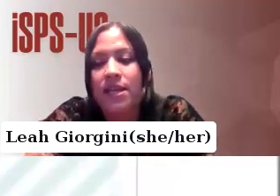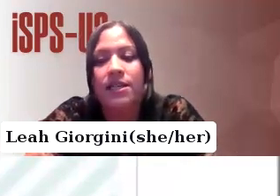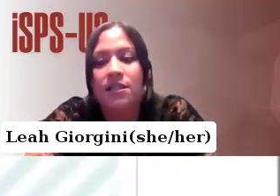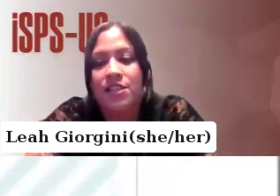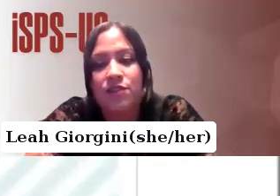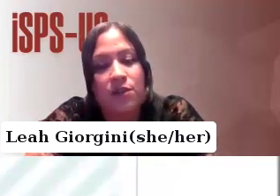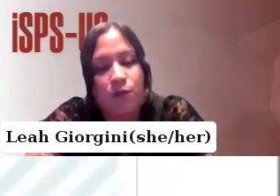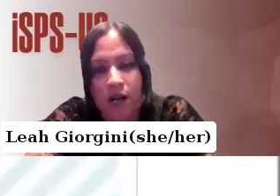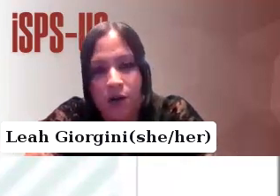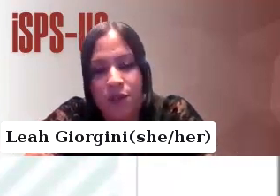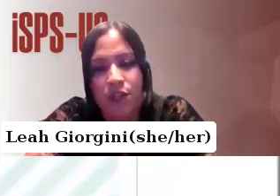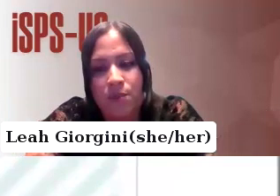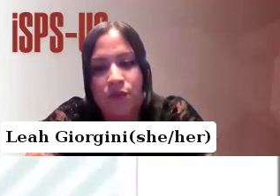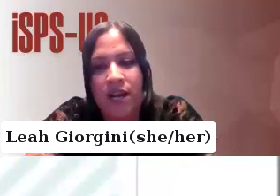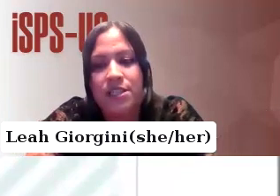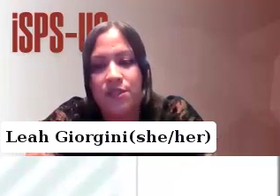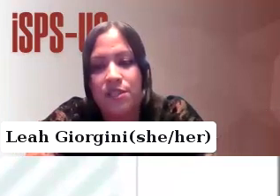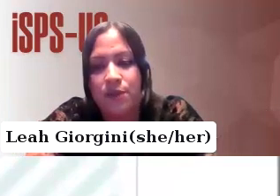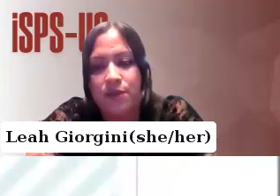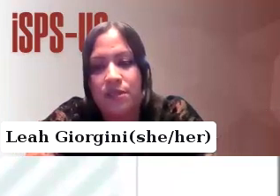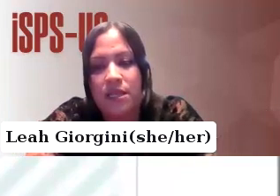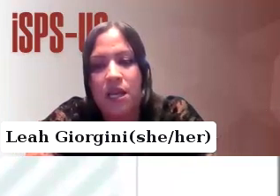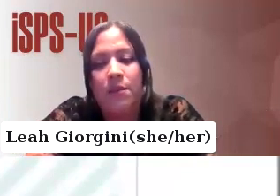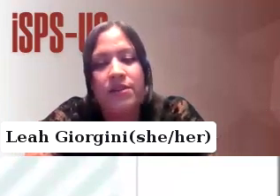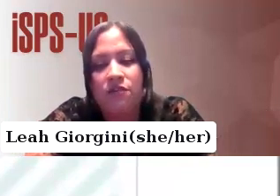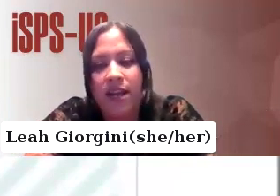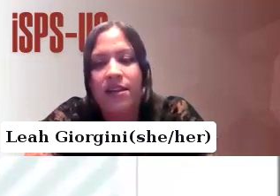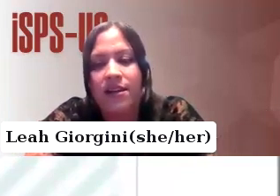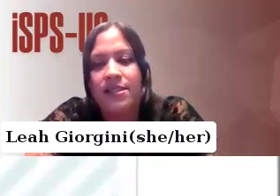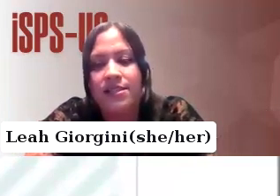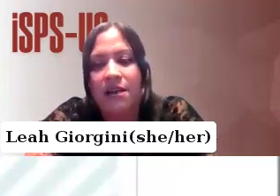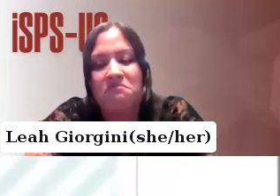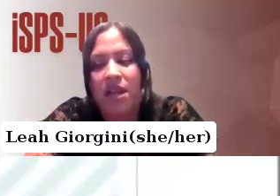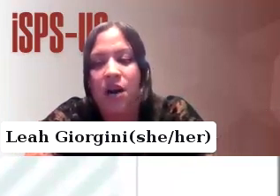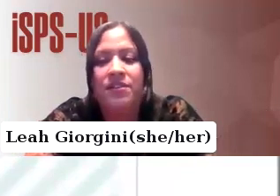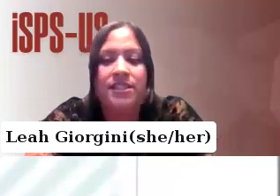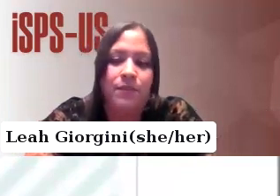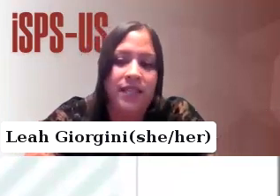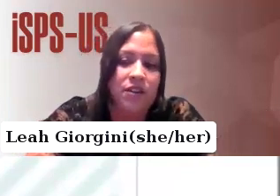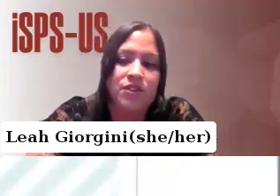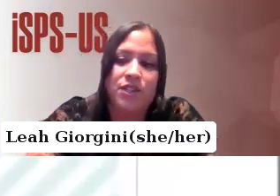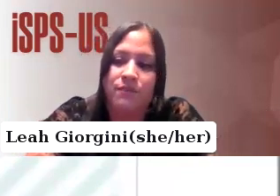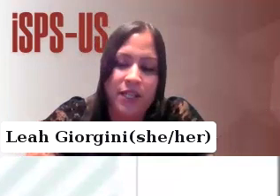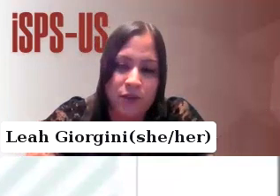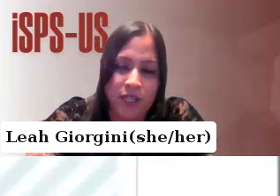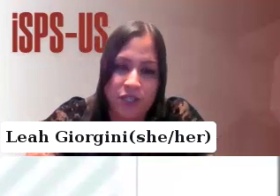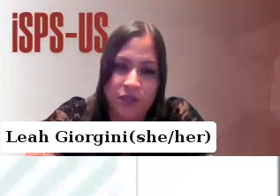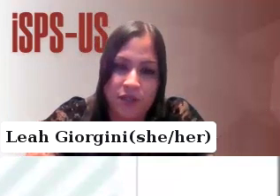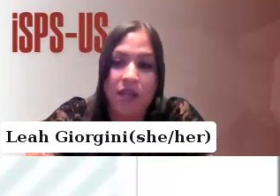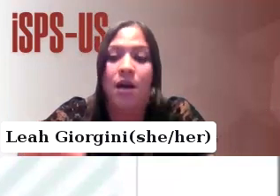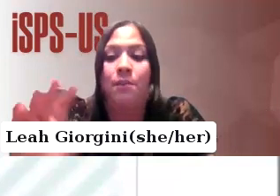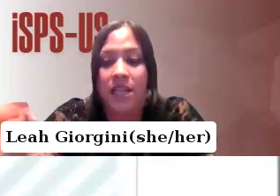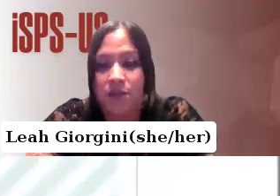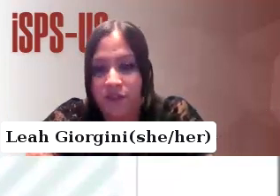to me it aligns really well with human rights principles because it recognizes that health and disability are not just medical